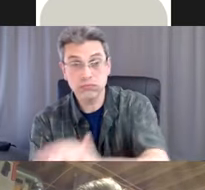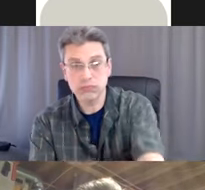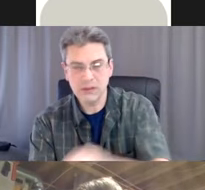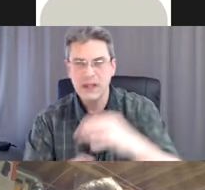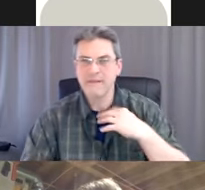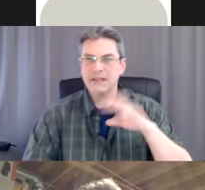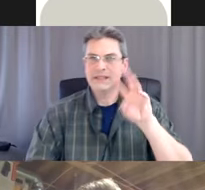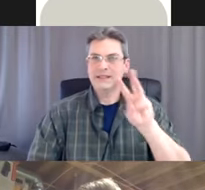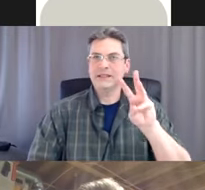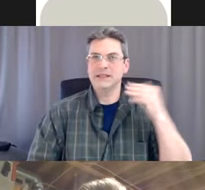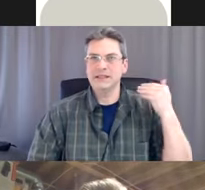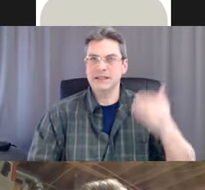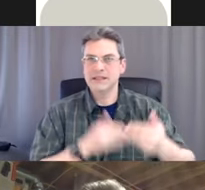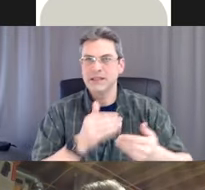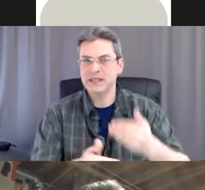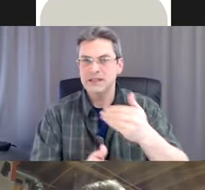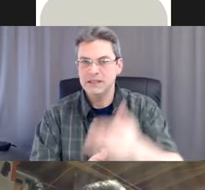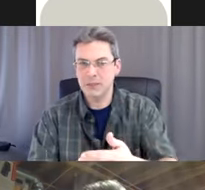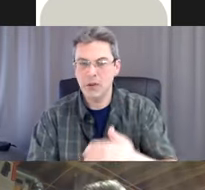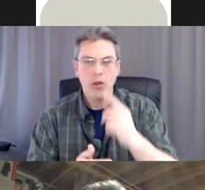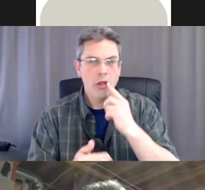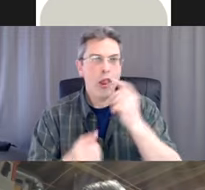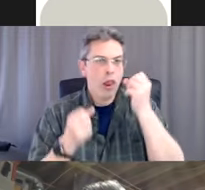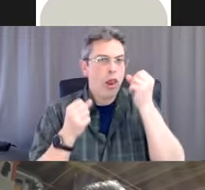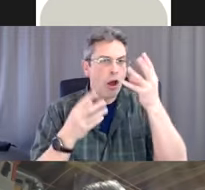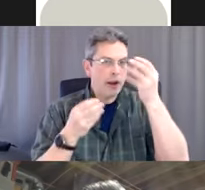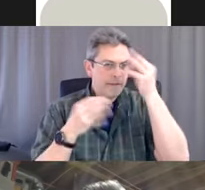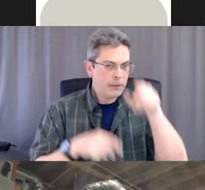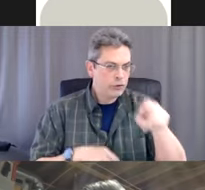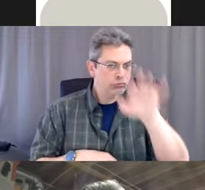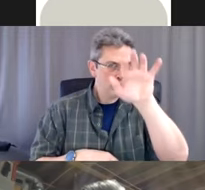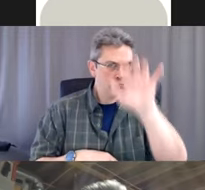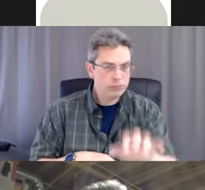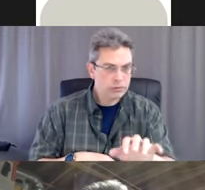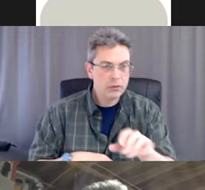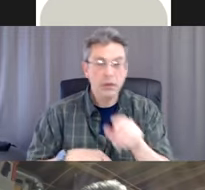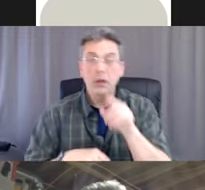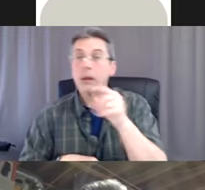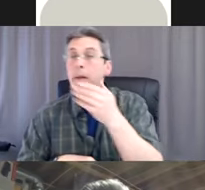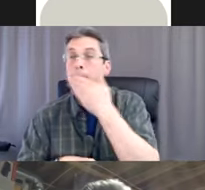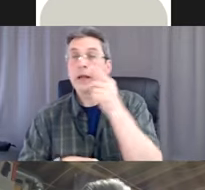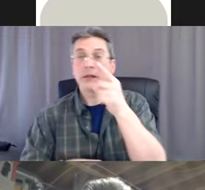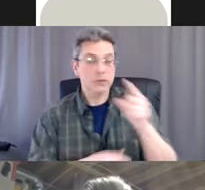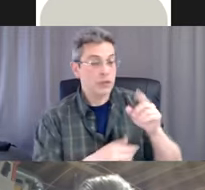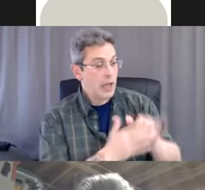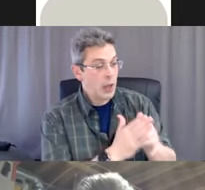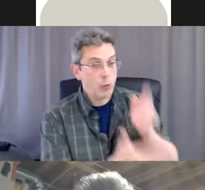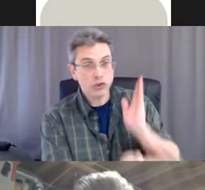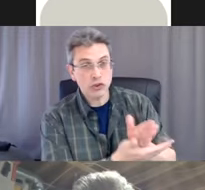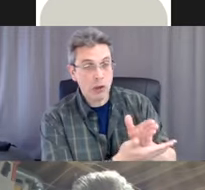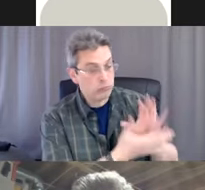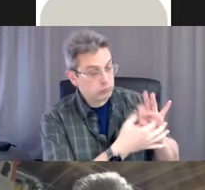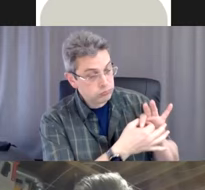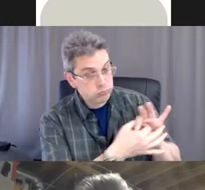PowerPoint. The best way to stop the chain is by breaking it. So let's just start with COVID